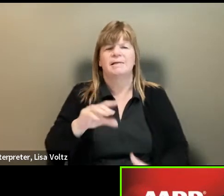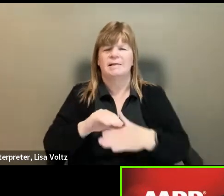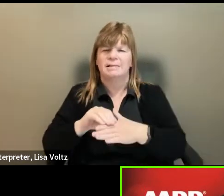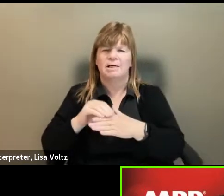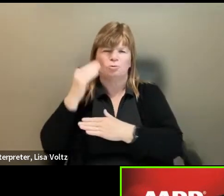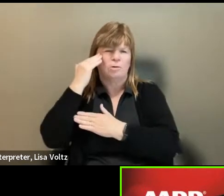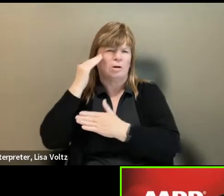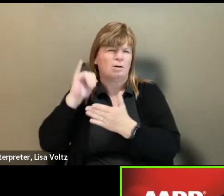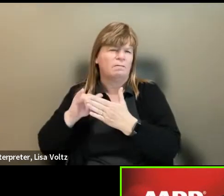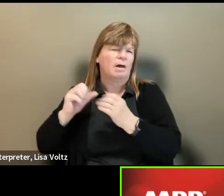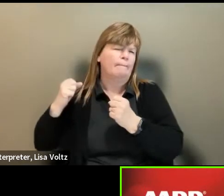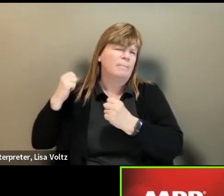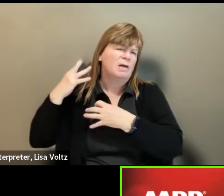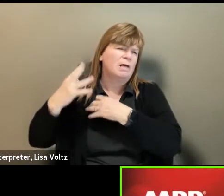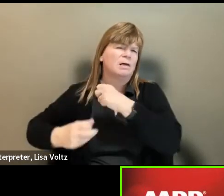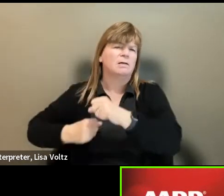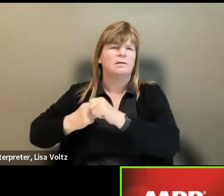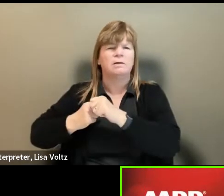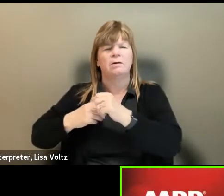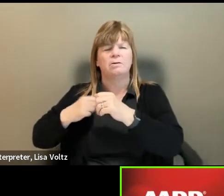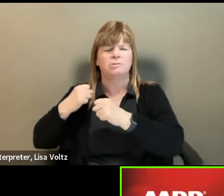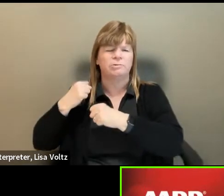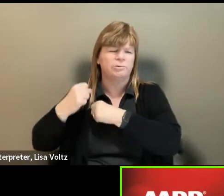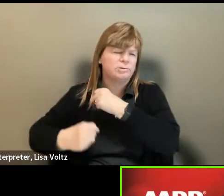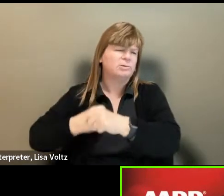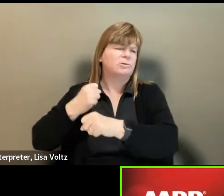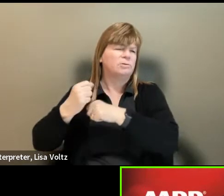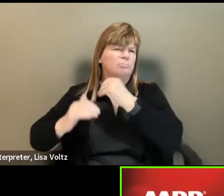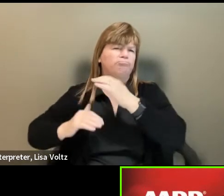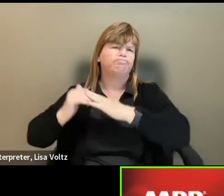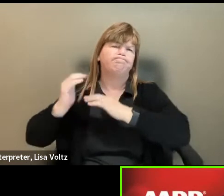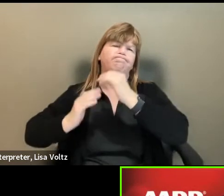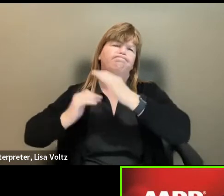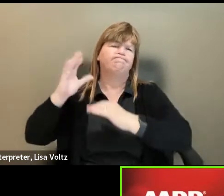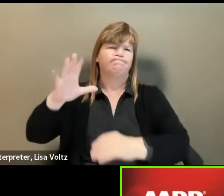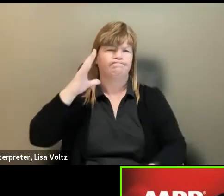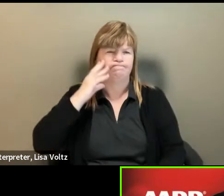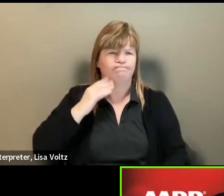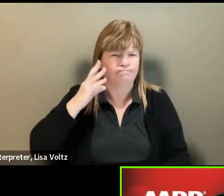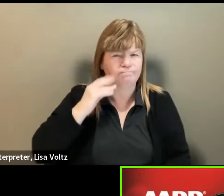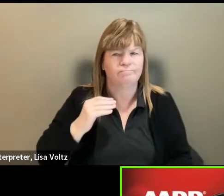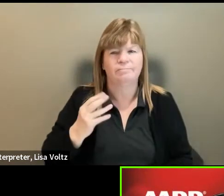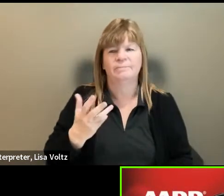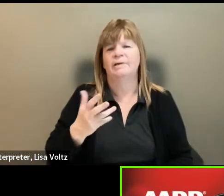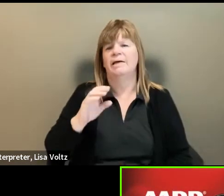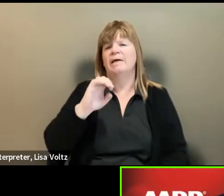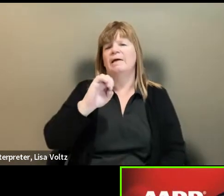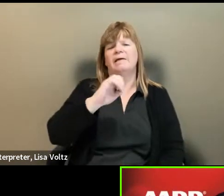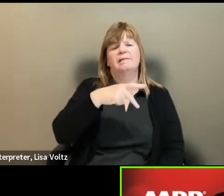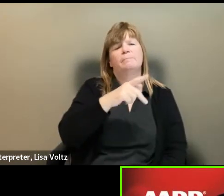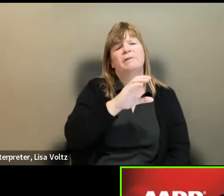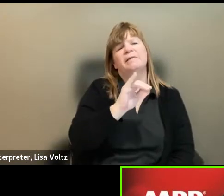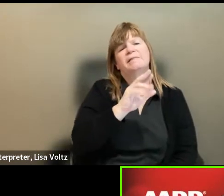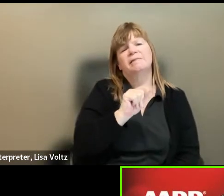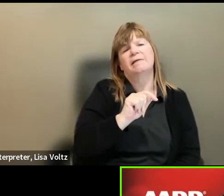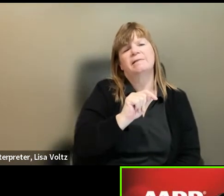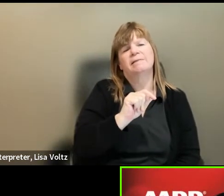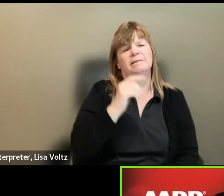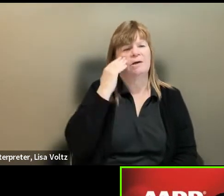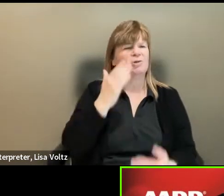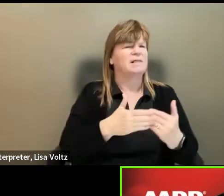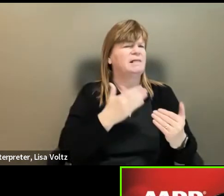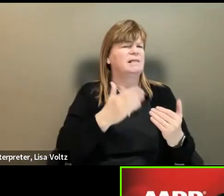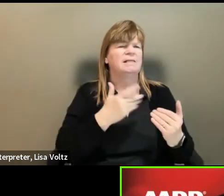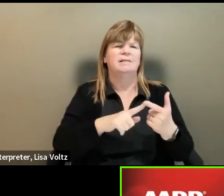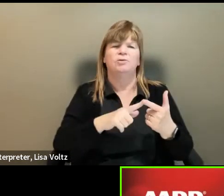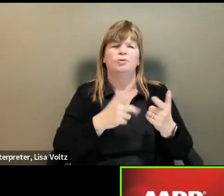up over years of experience. And if you, one good way to think about this is that explicit knowledge is easy to translate. It's easier